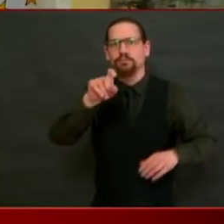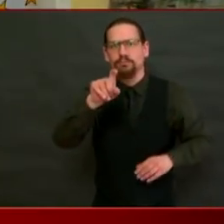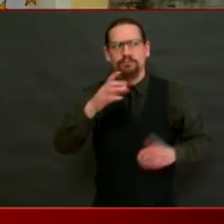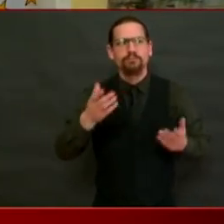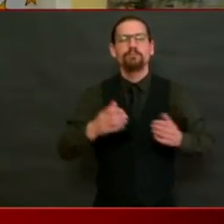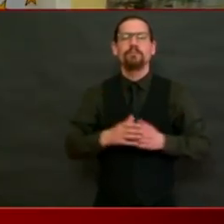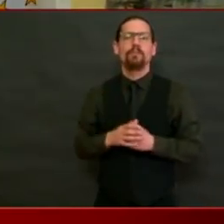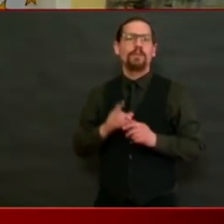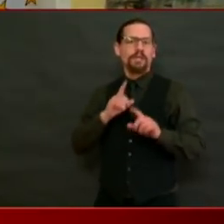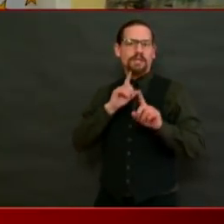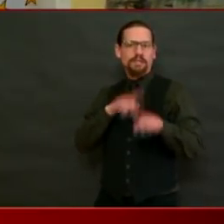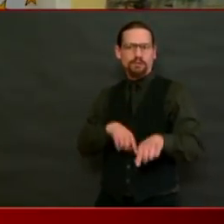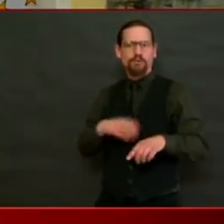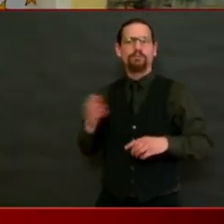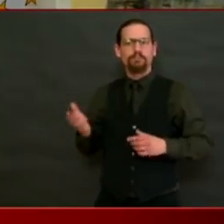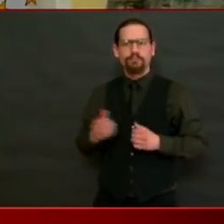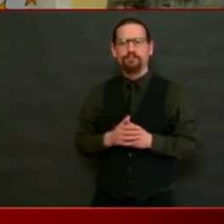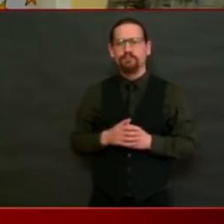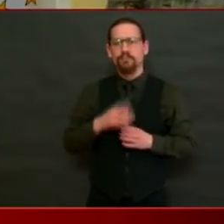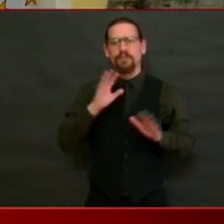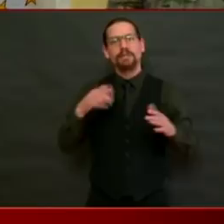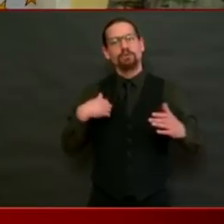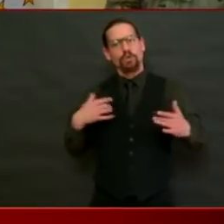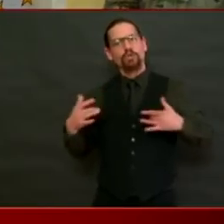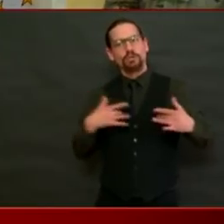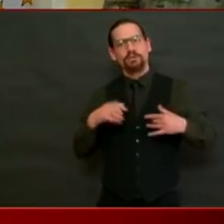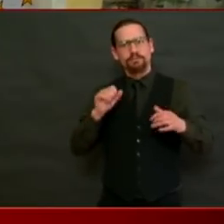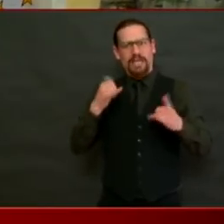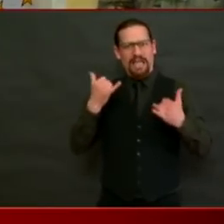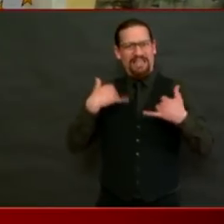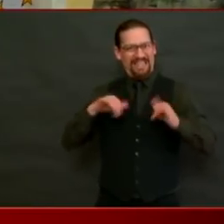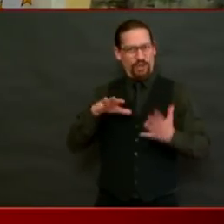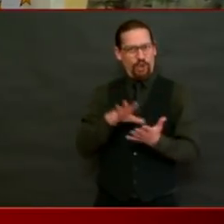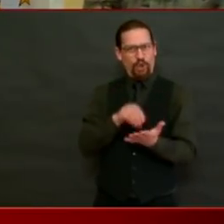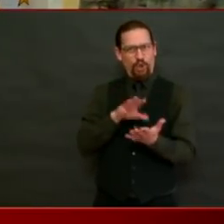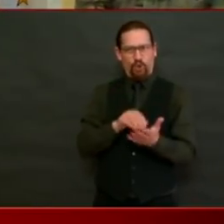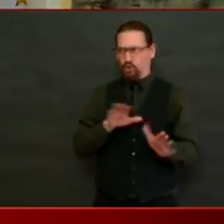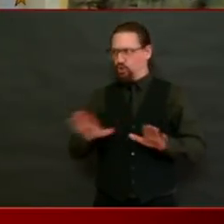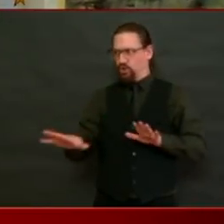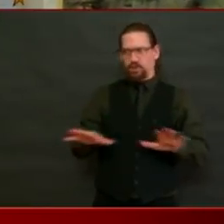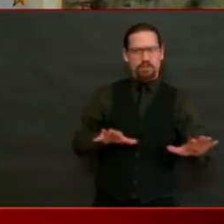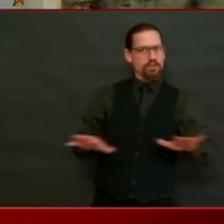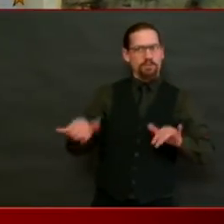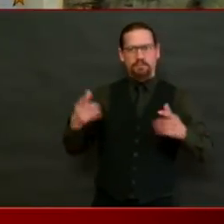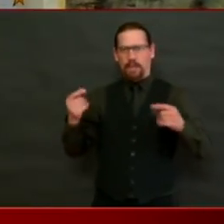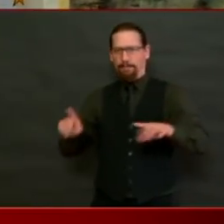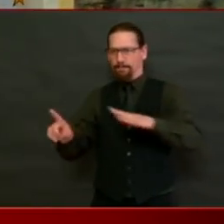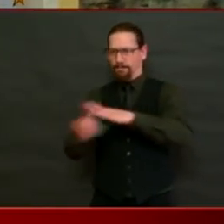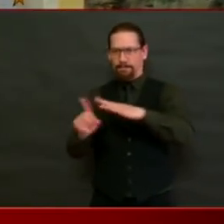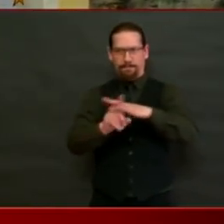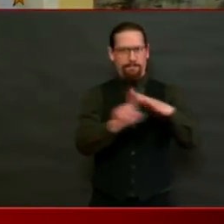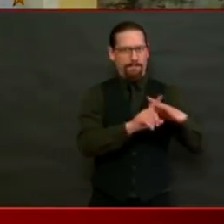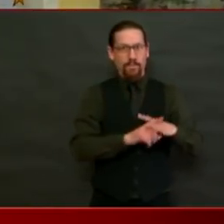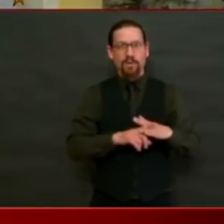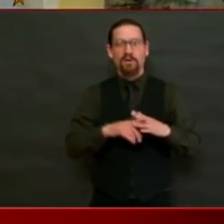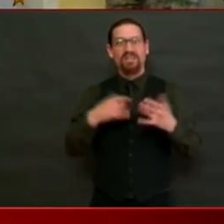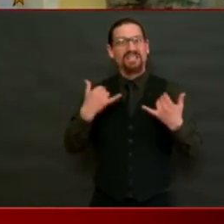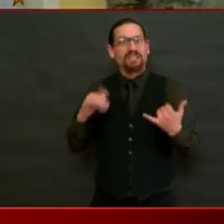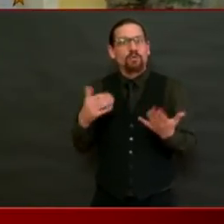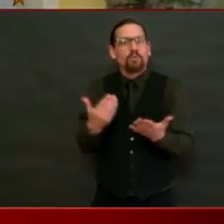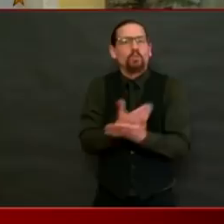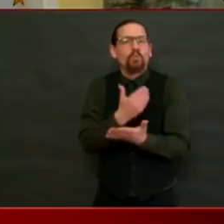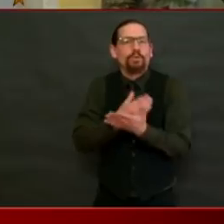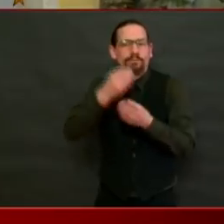so knowing that we are getting additional information about the ability of this